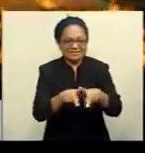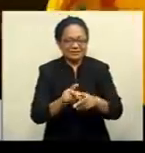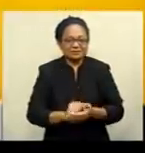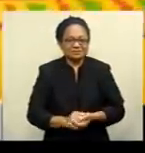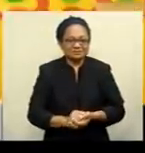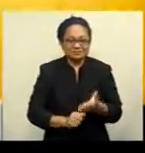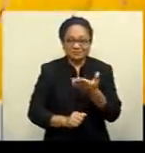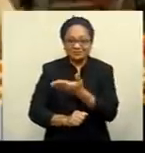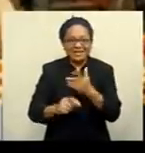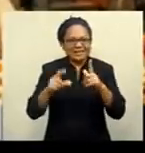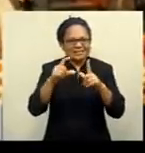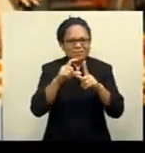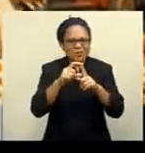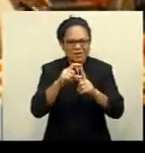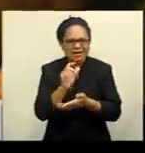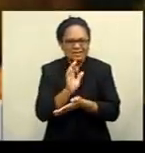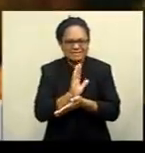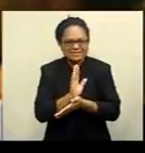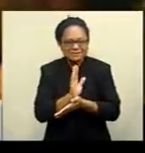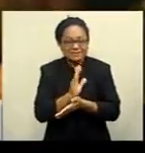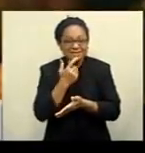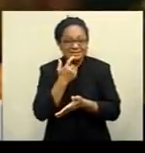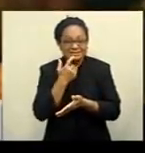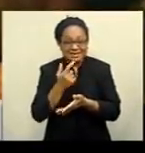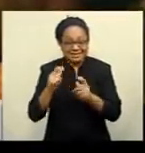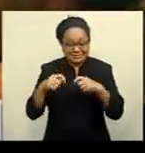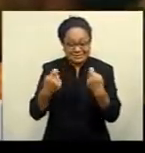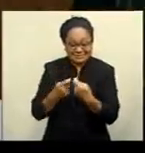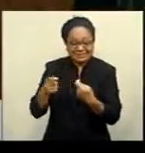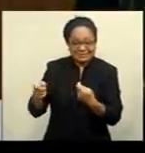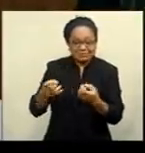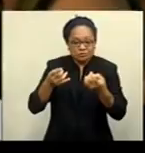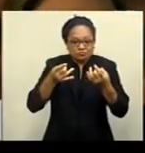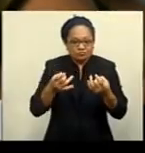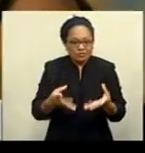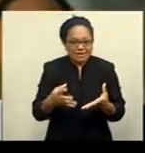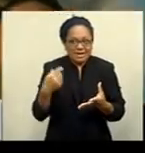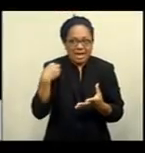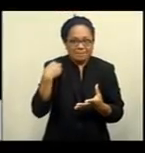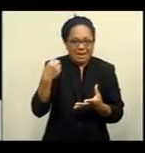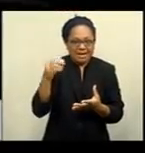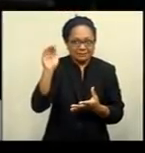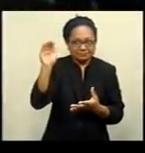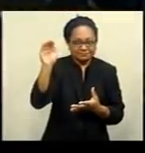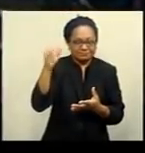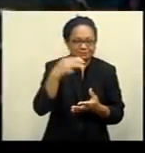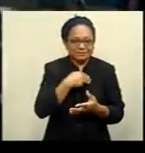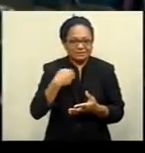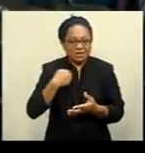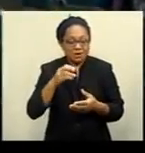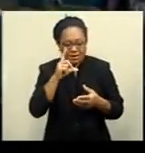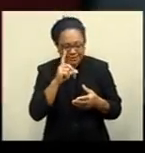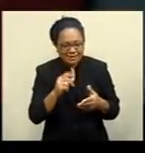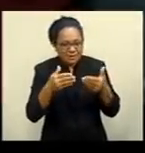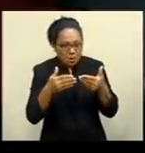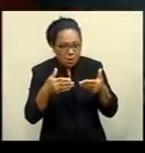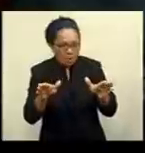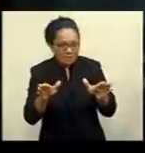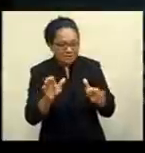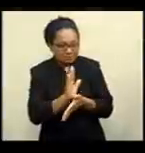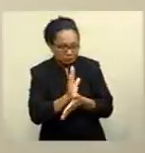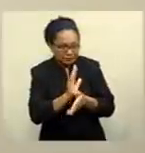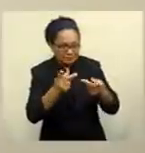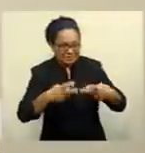Damodar Cinemas says the cinema team is planning to put a submission of interest to open the cinemas under COVID protocols.